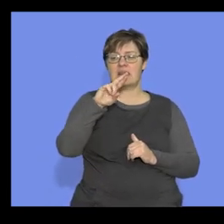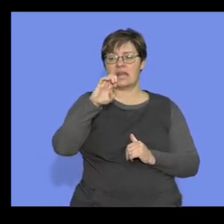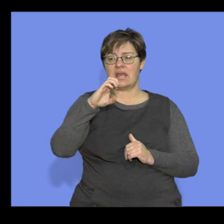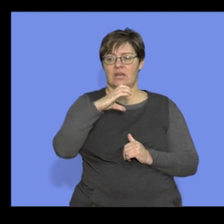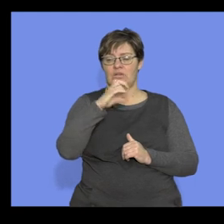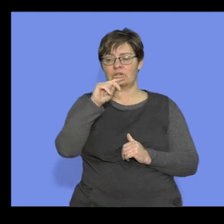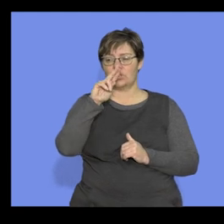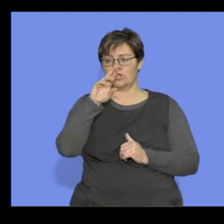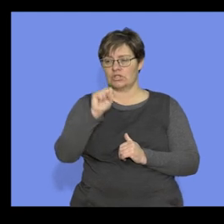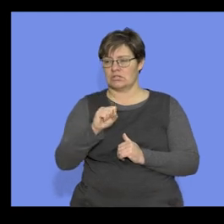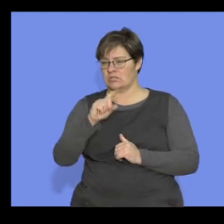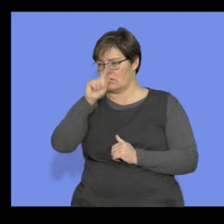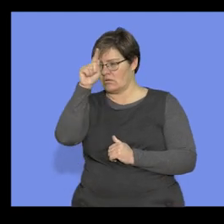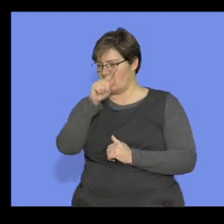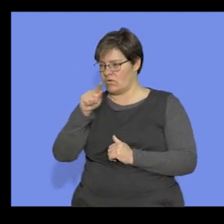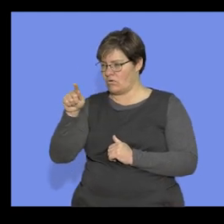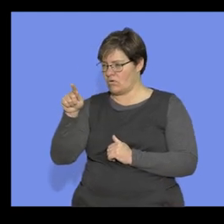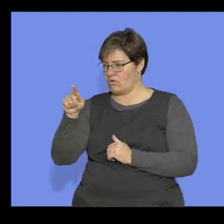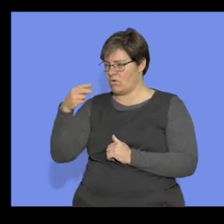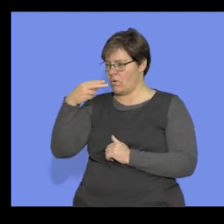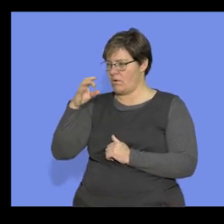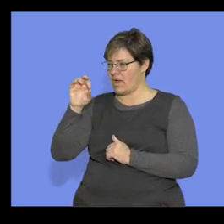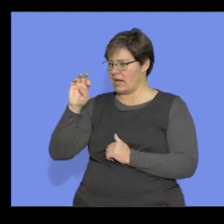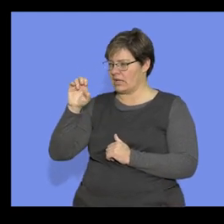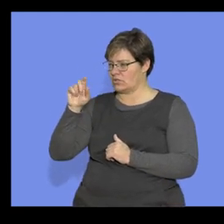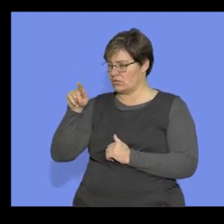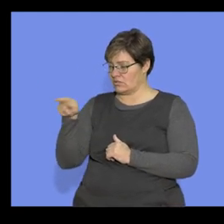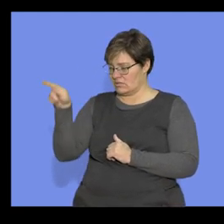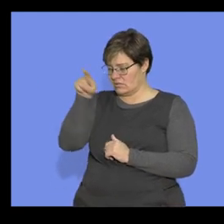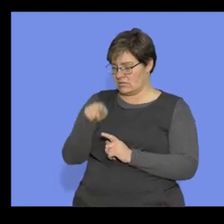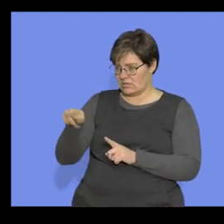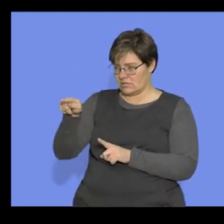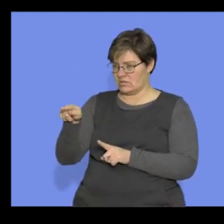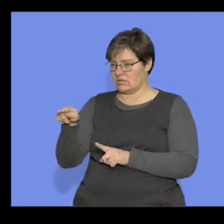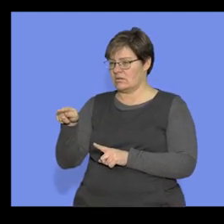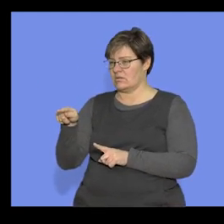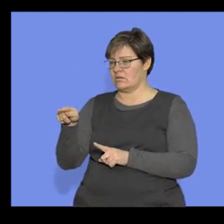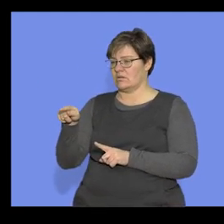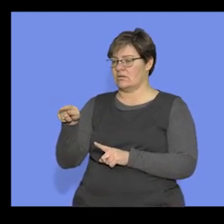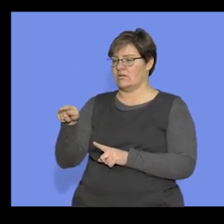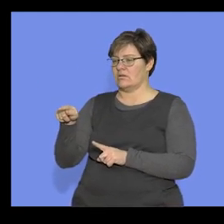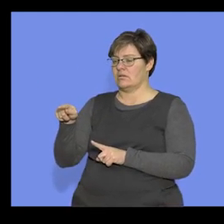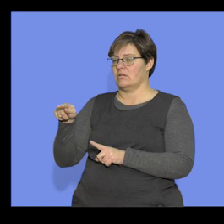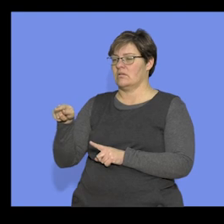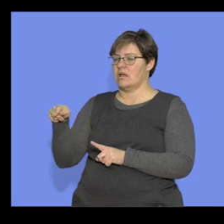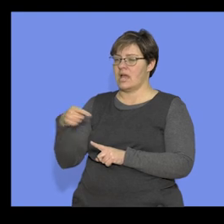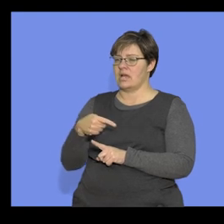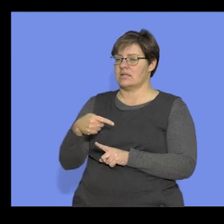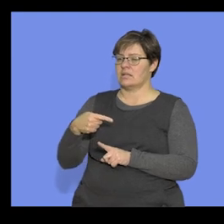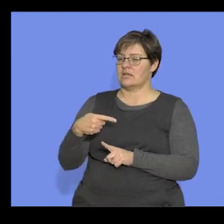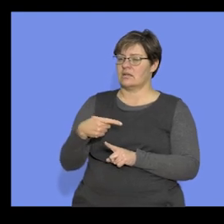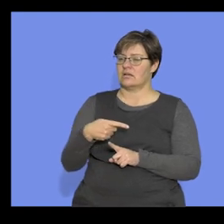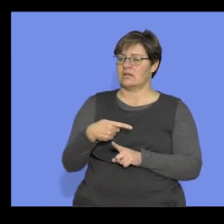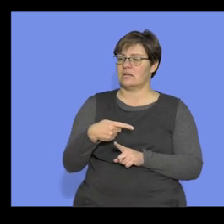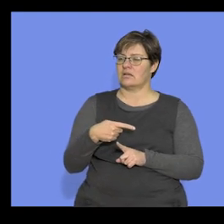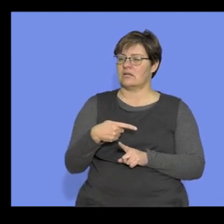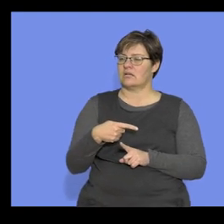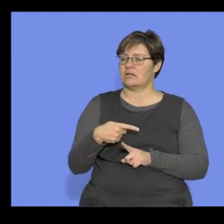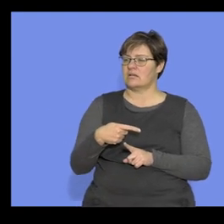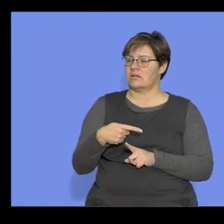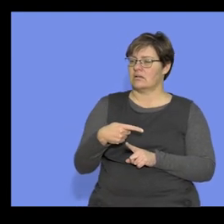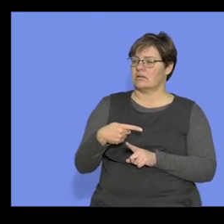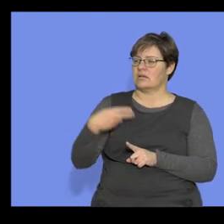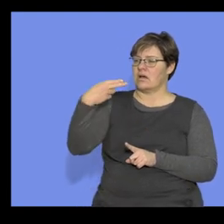Homo erectus, so here we go, we've got to find Homo erectus over here, right, and Homo